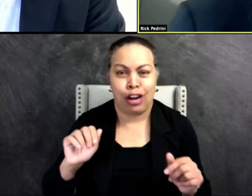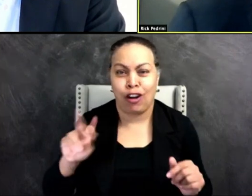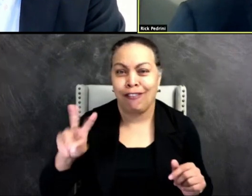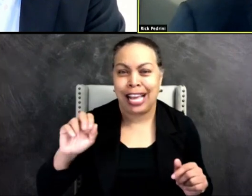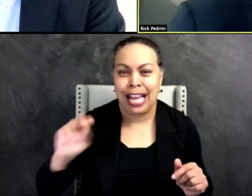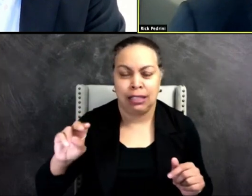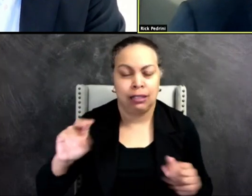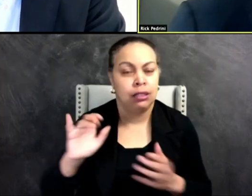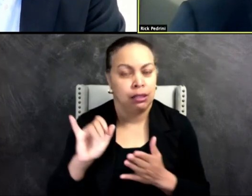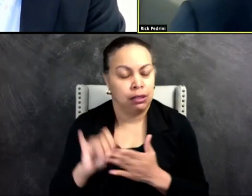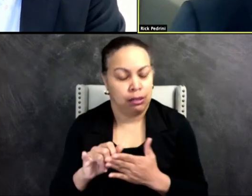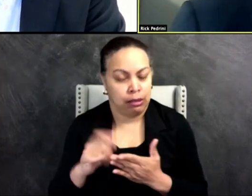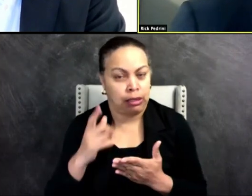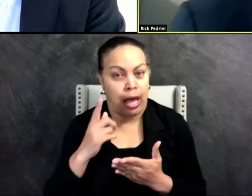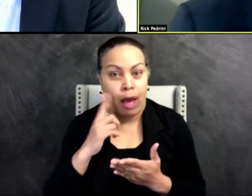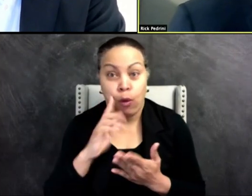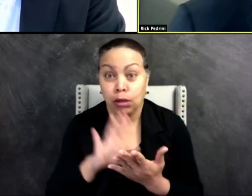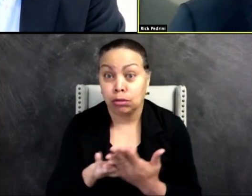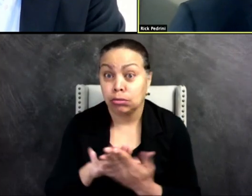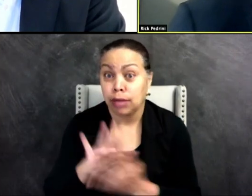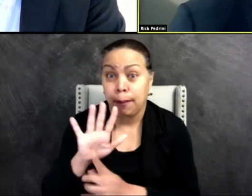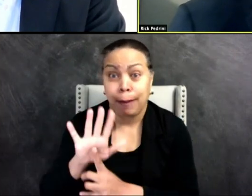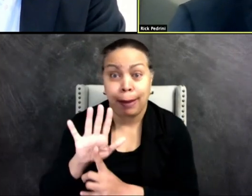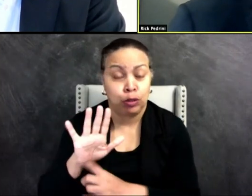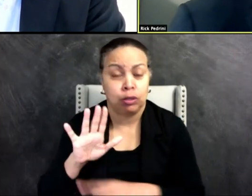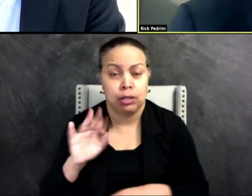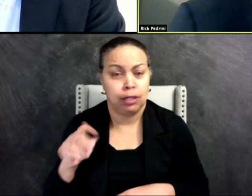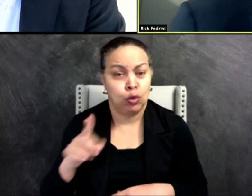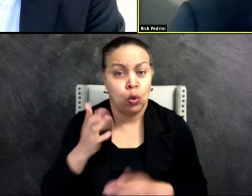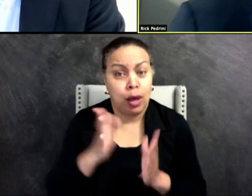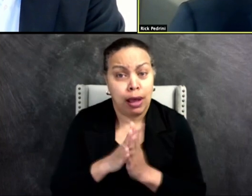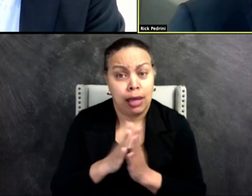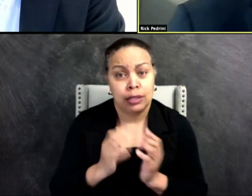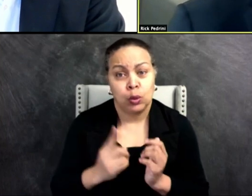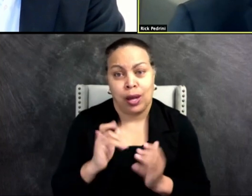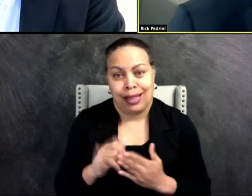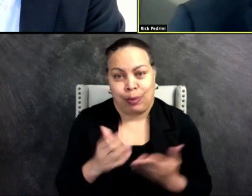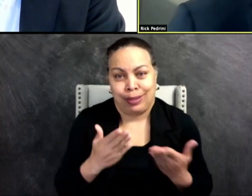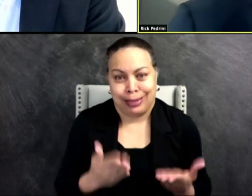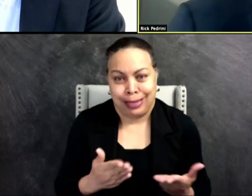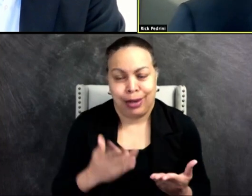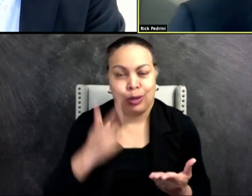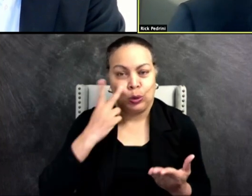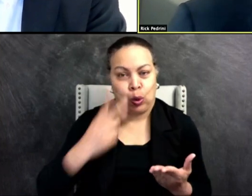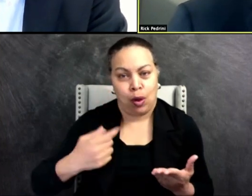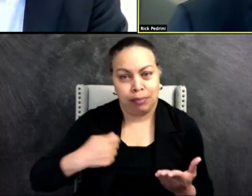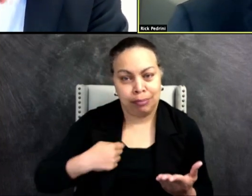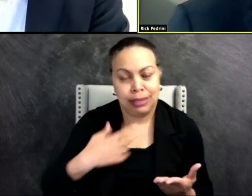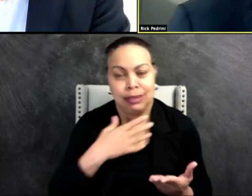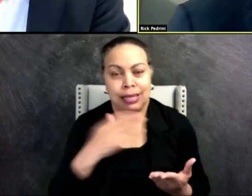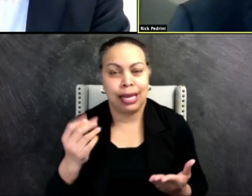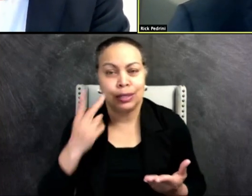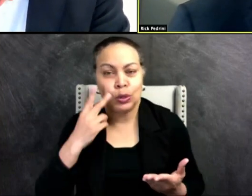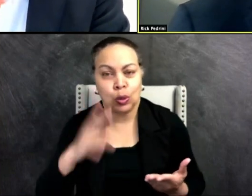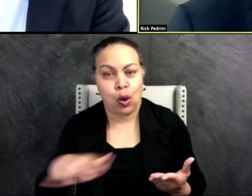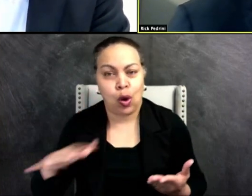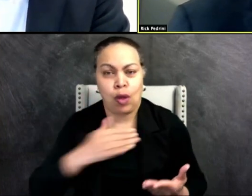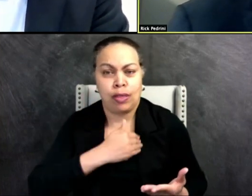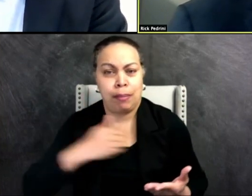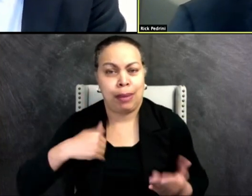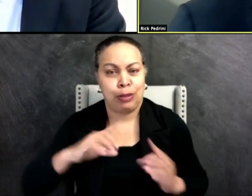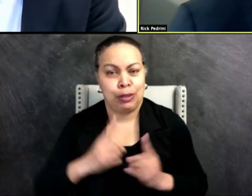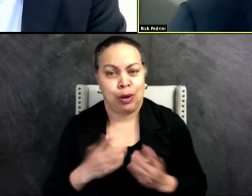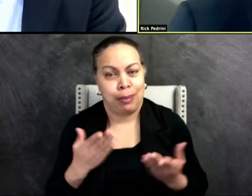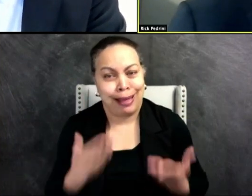And, and I think, if you ask anybody who was there, who saw me and the rest of the members of the department in